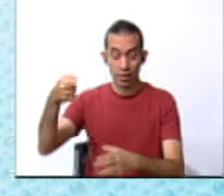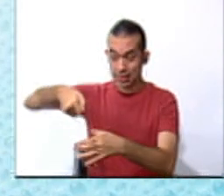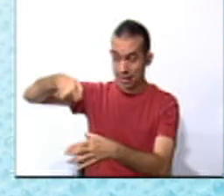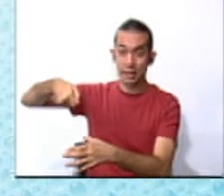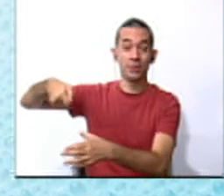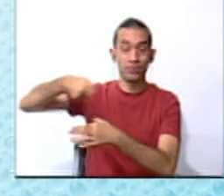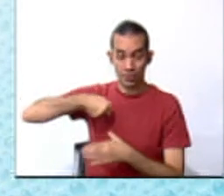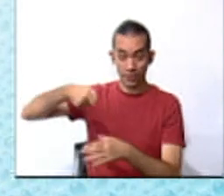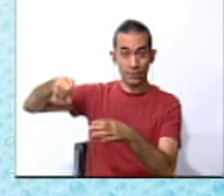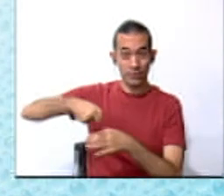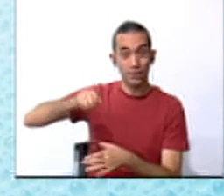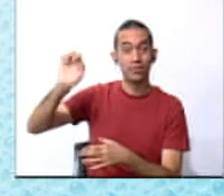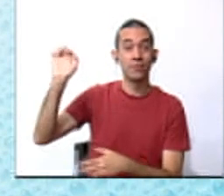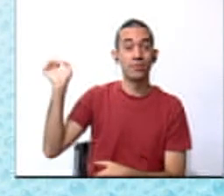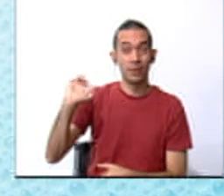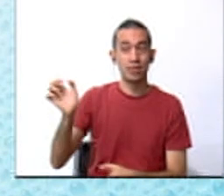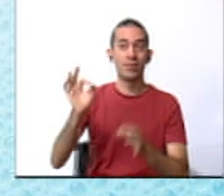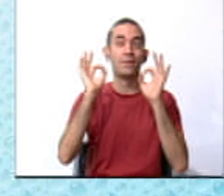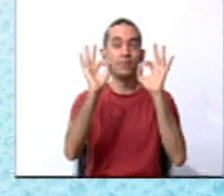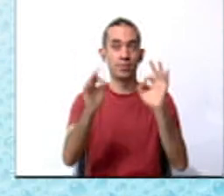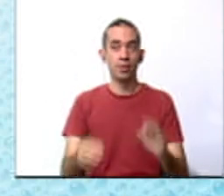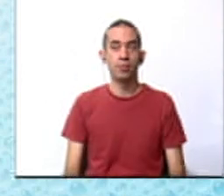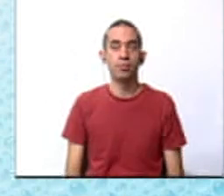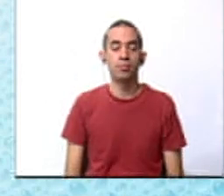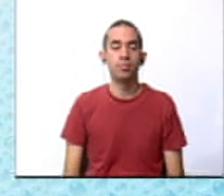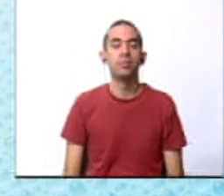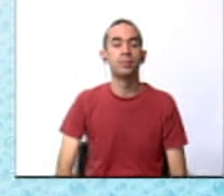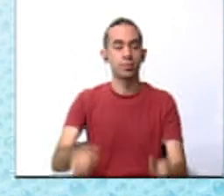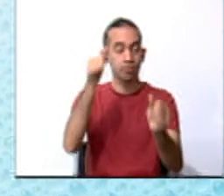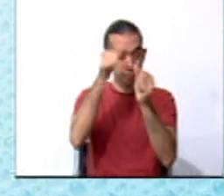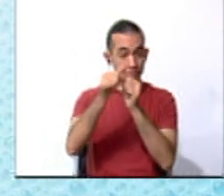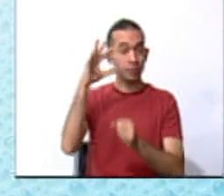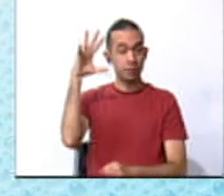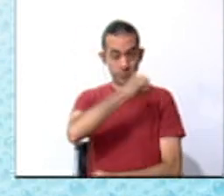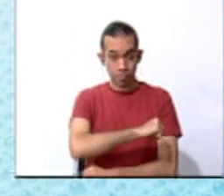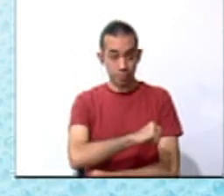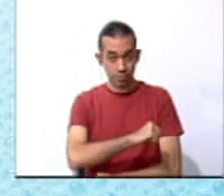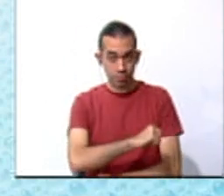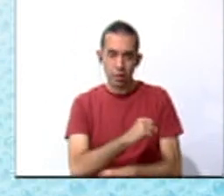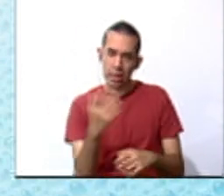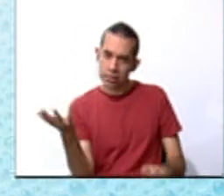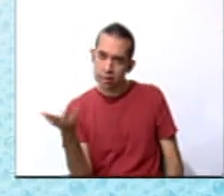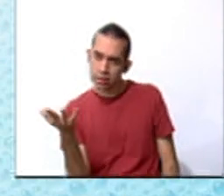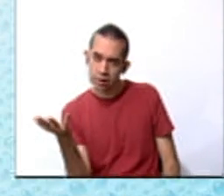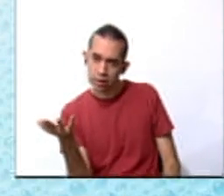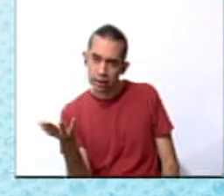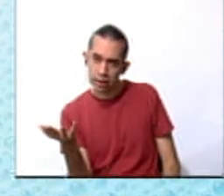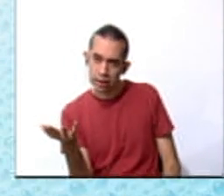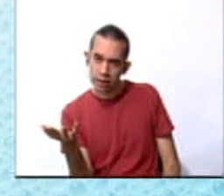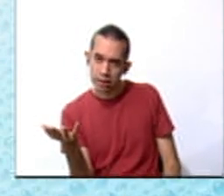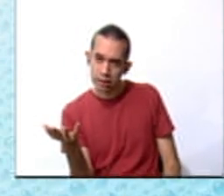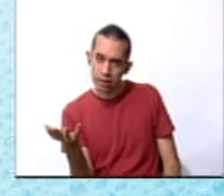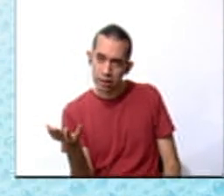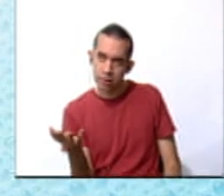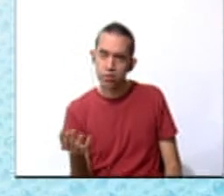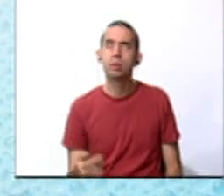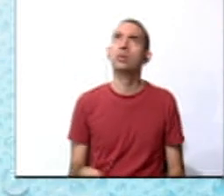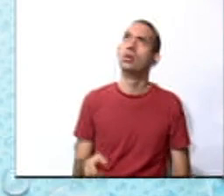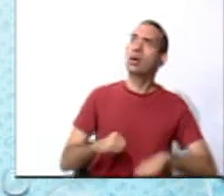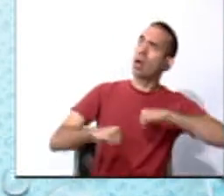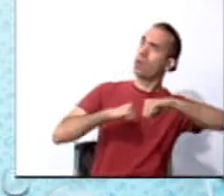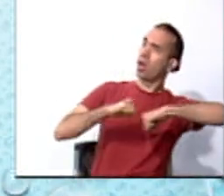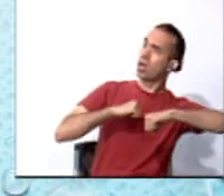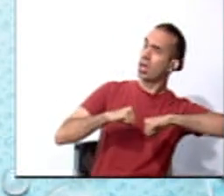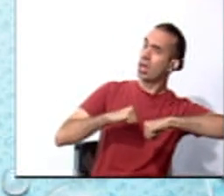kits. That's good. And remember the riddle. What is it? An earthquake.